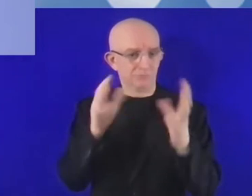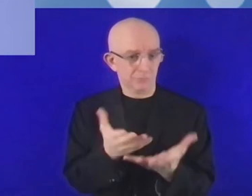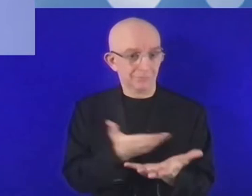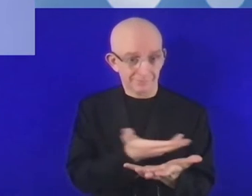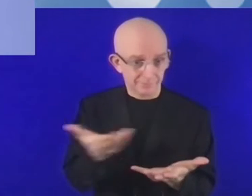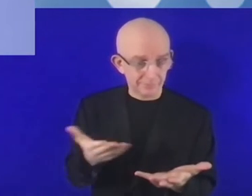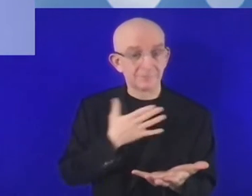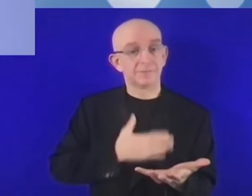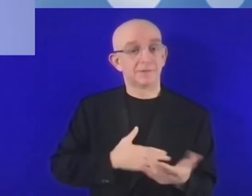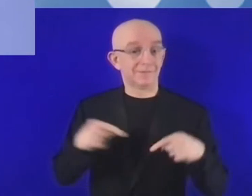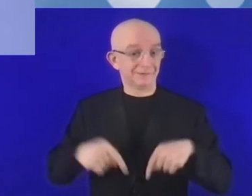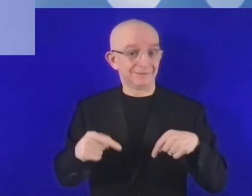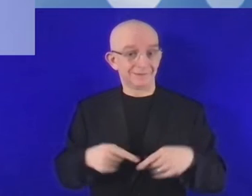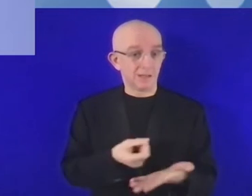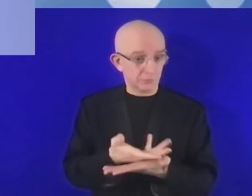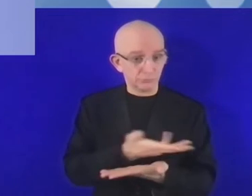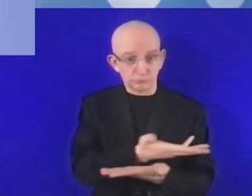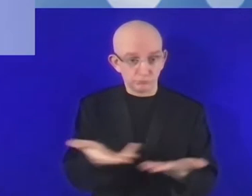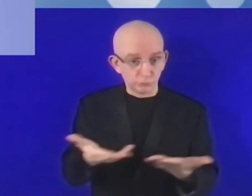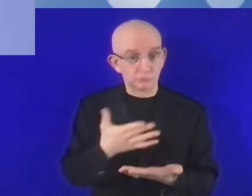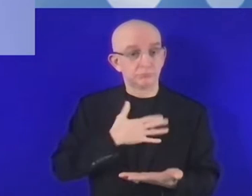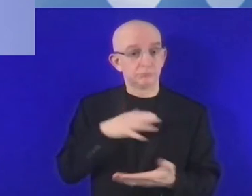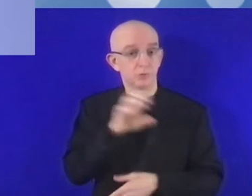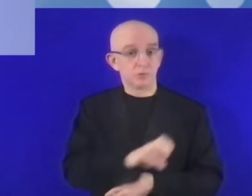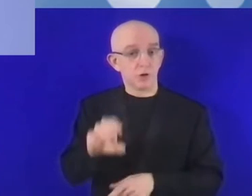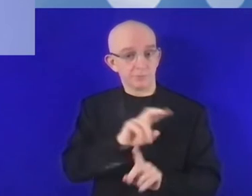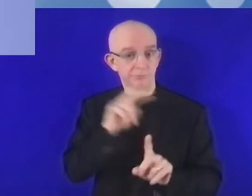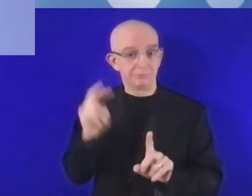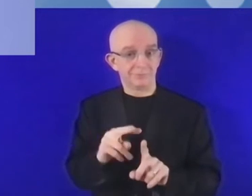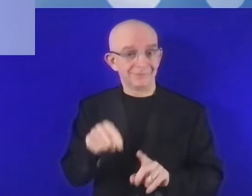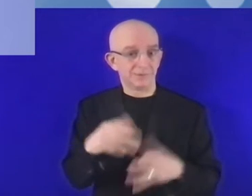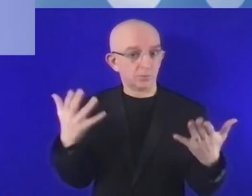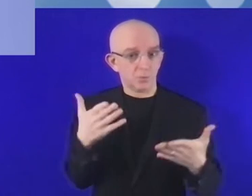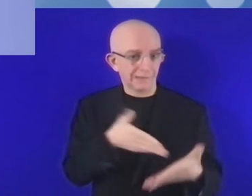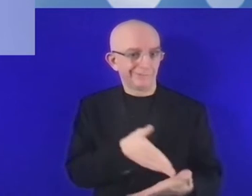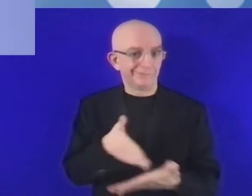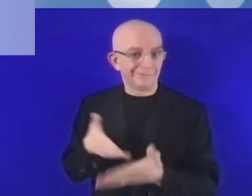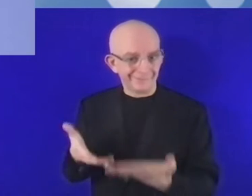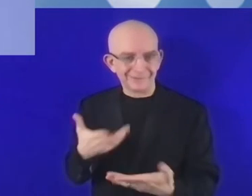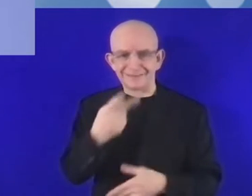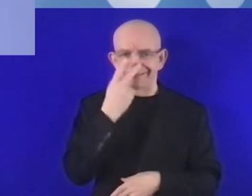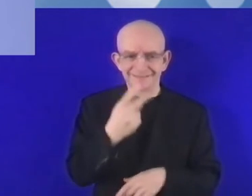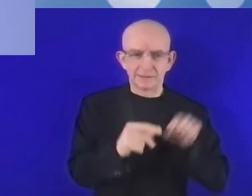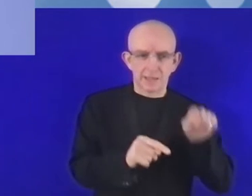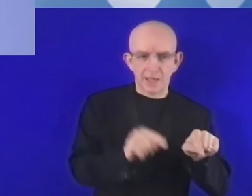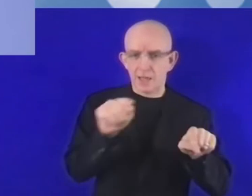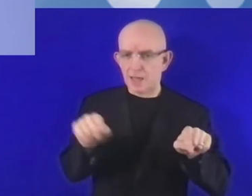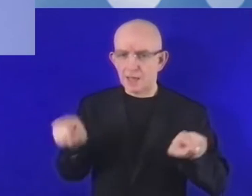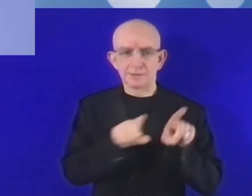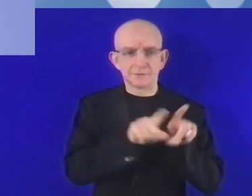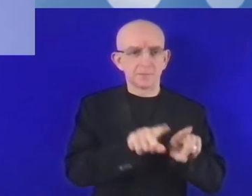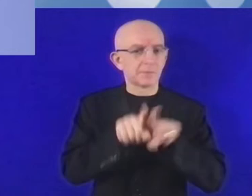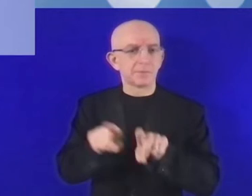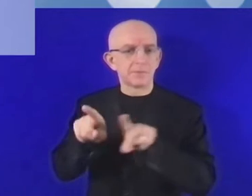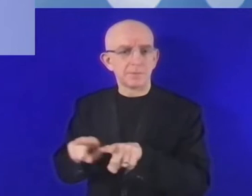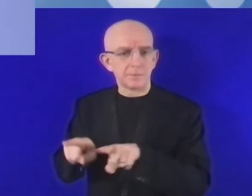in other regions around the world. So on digitalization gap, today we